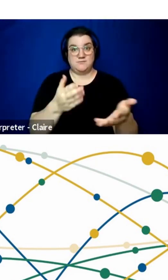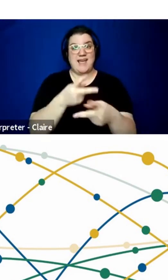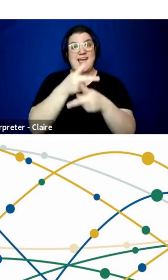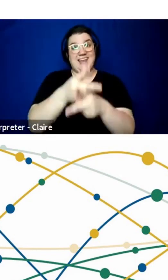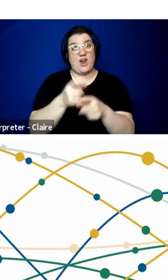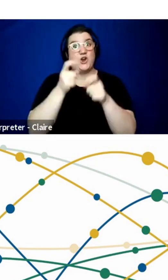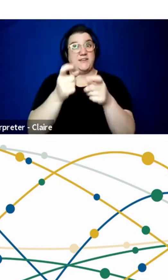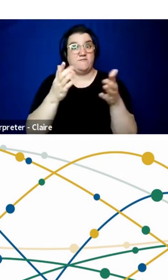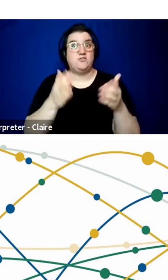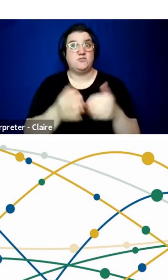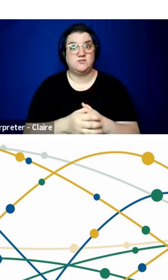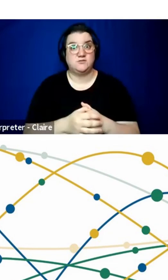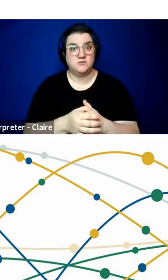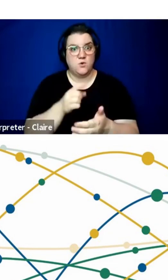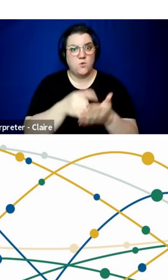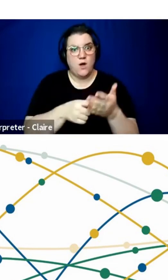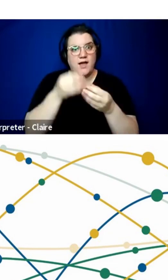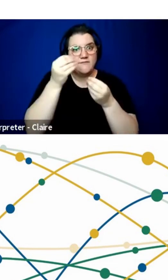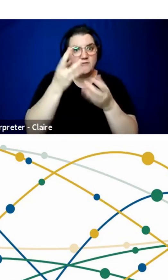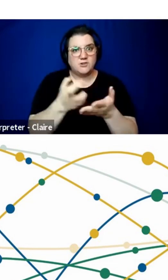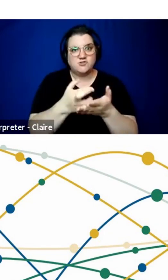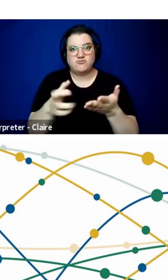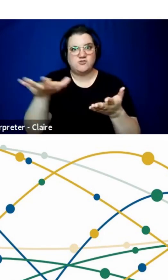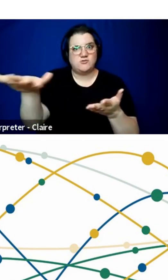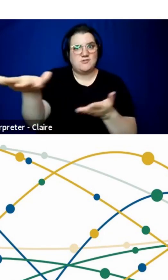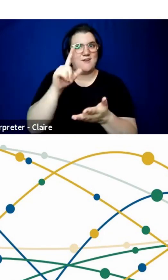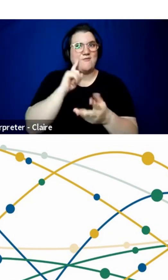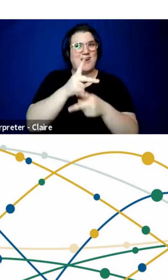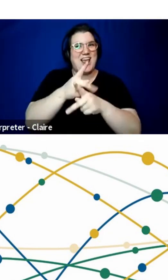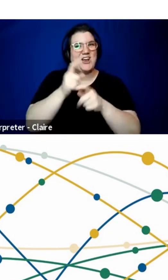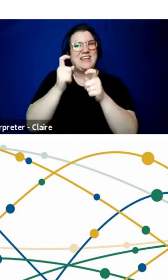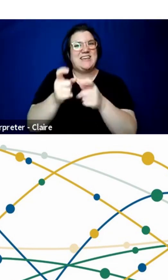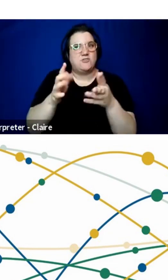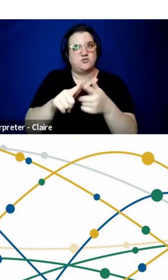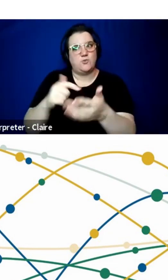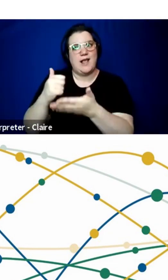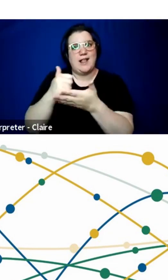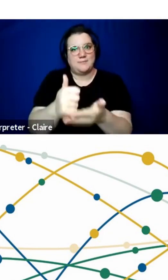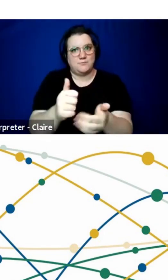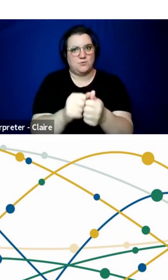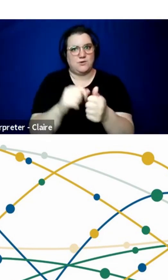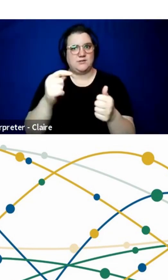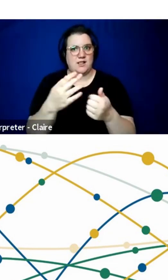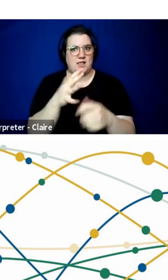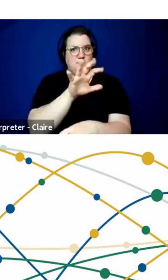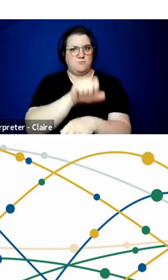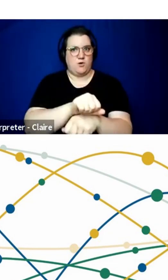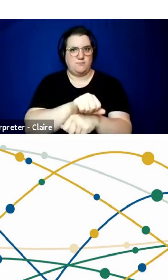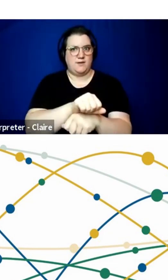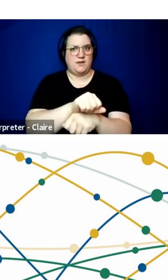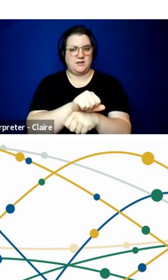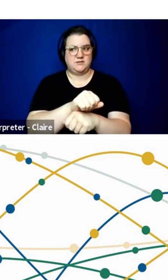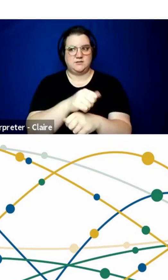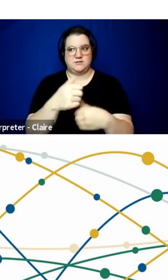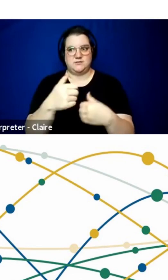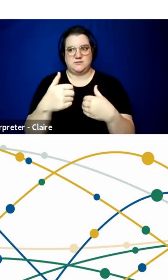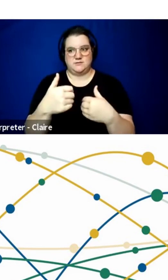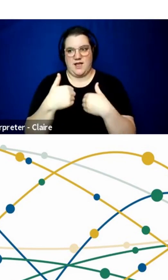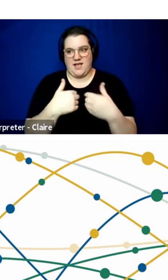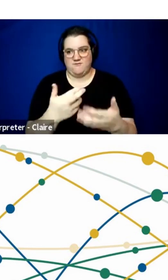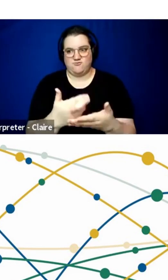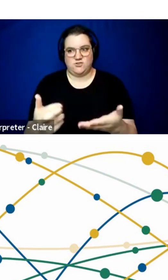What information and resources is out there for the caregivers to help with the telehealth appointment? Having resources